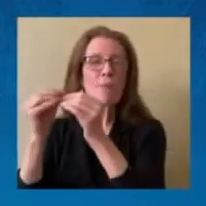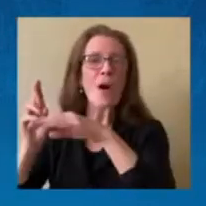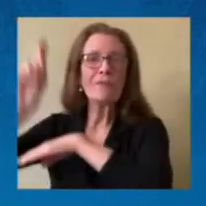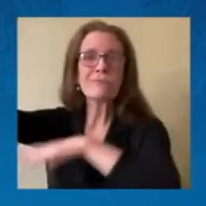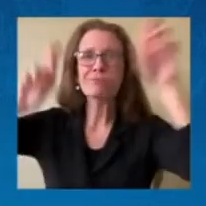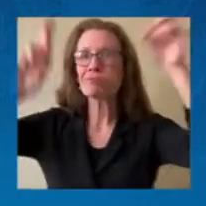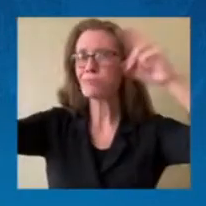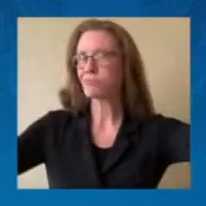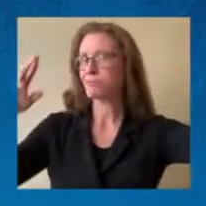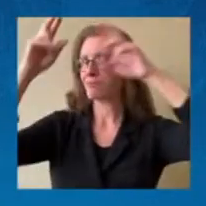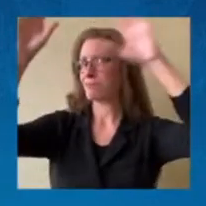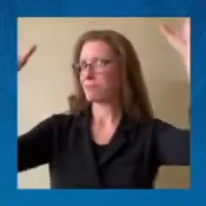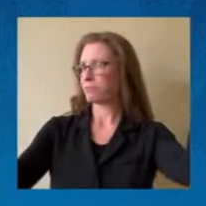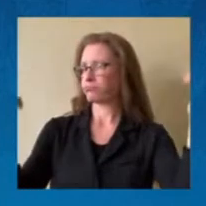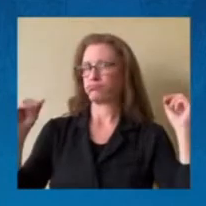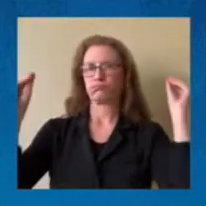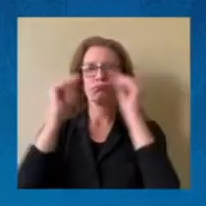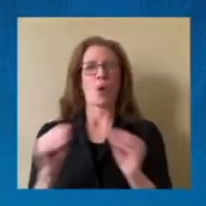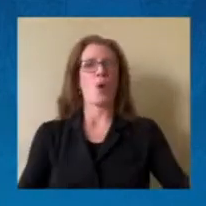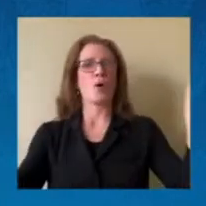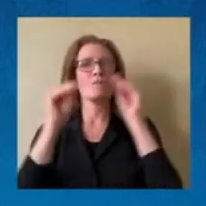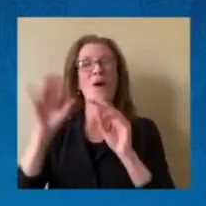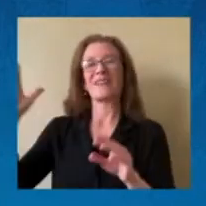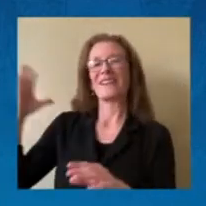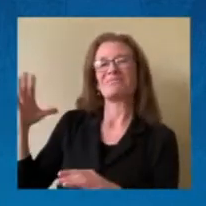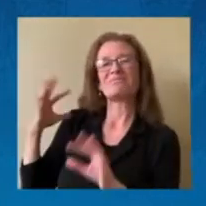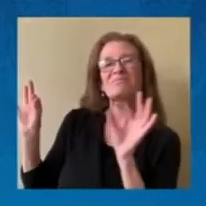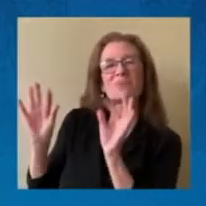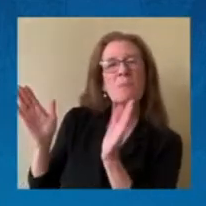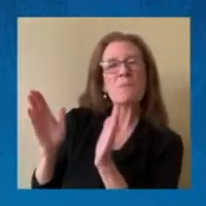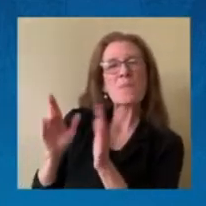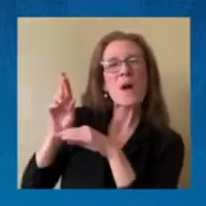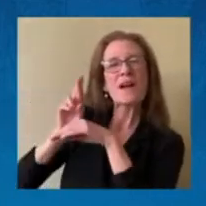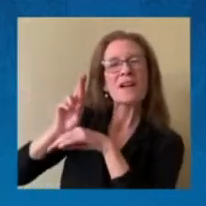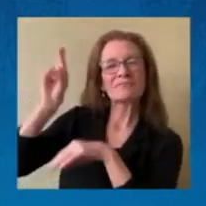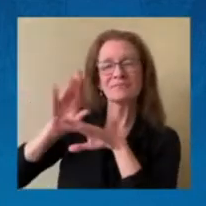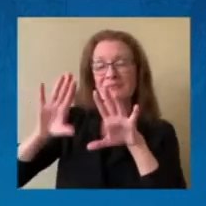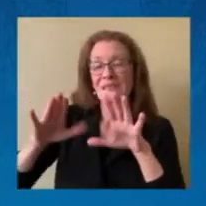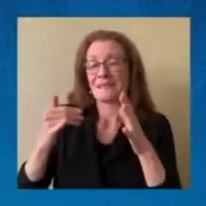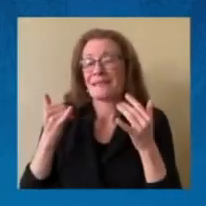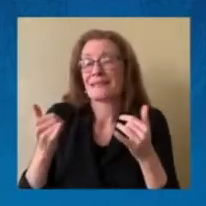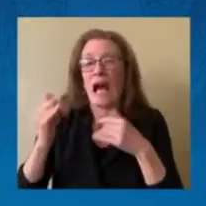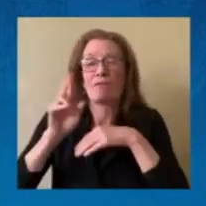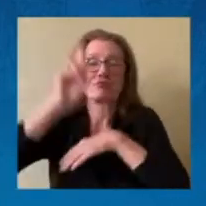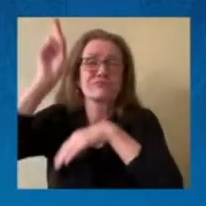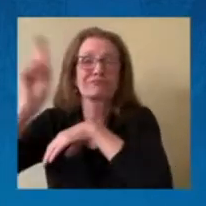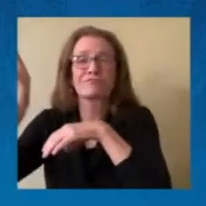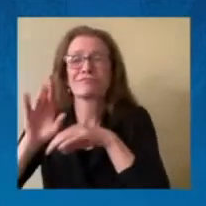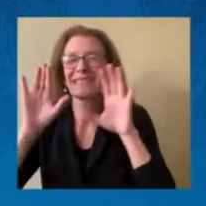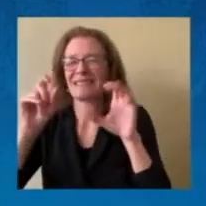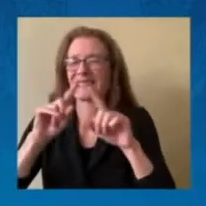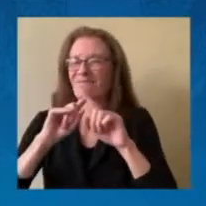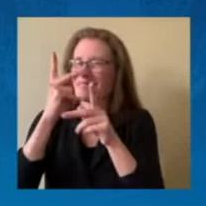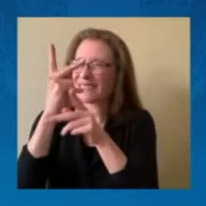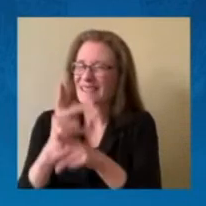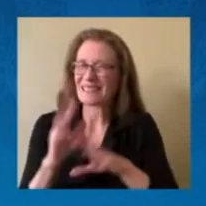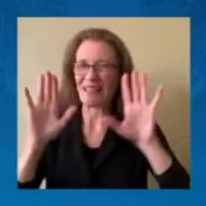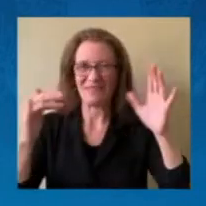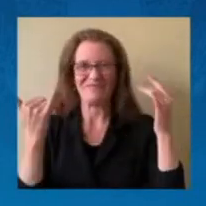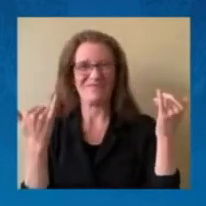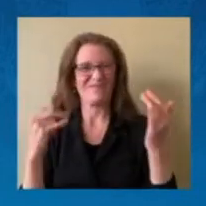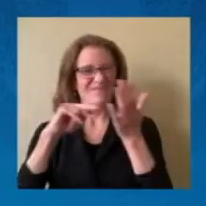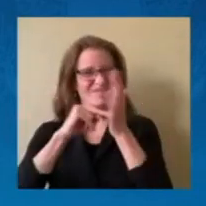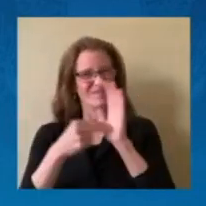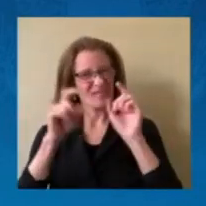over the course of about a decade. So we are gearing up, and it's very much the right time, I think, for this body to be playing that